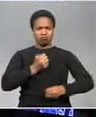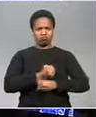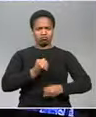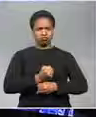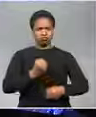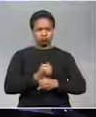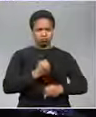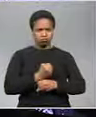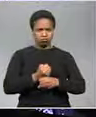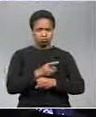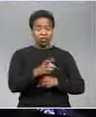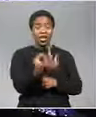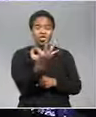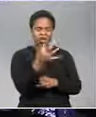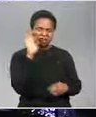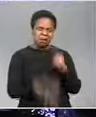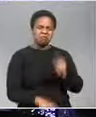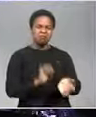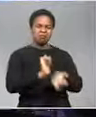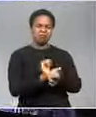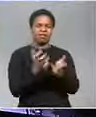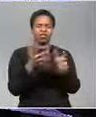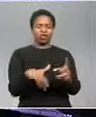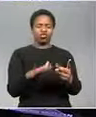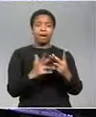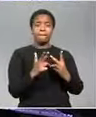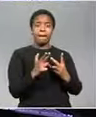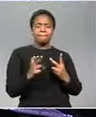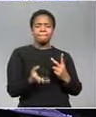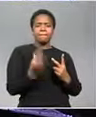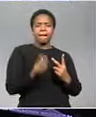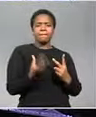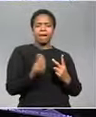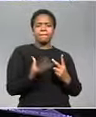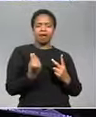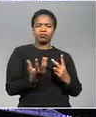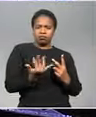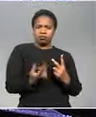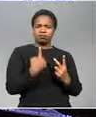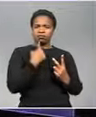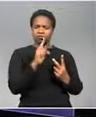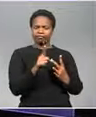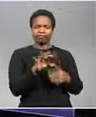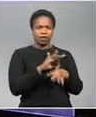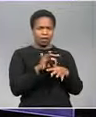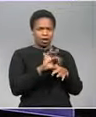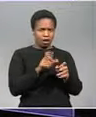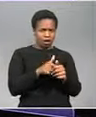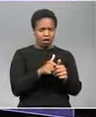with three people already arrested and illegal firearms recovered the officers are also foiling criminals plans